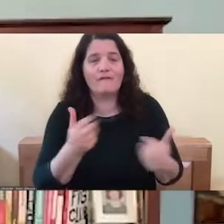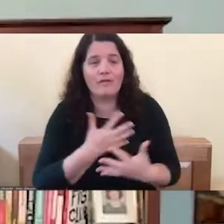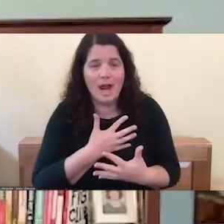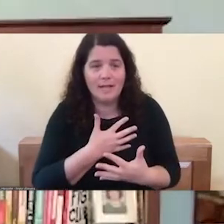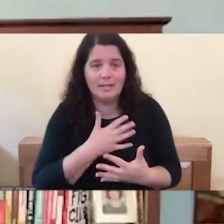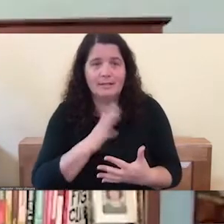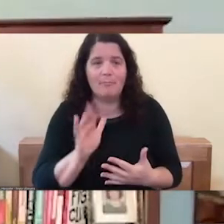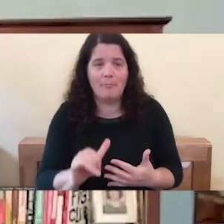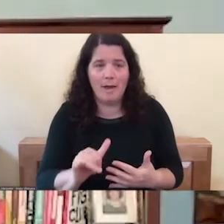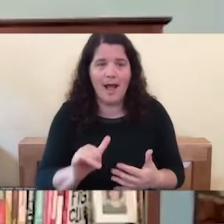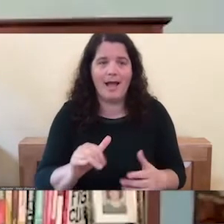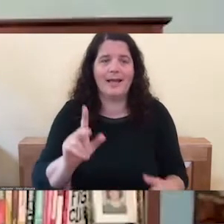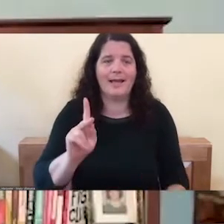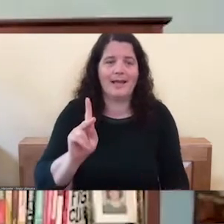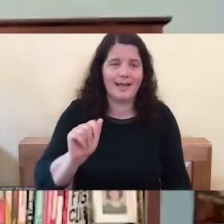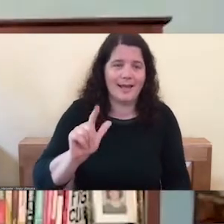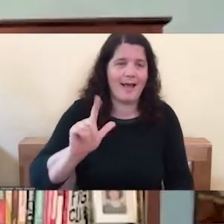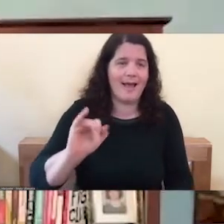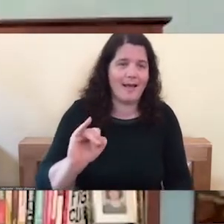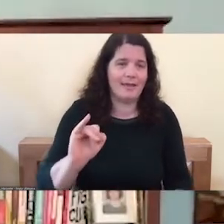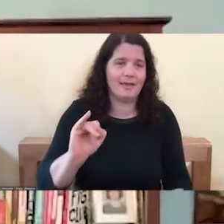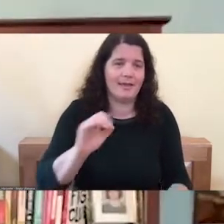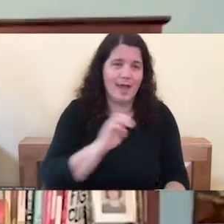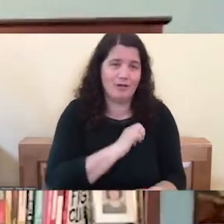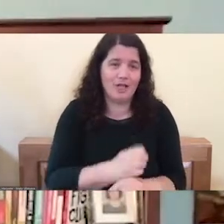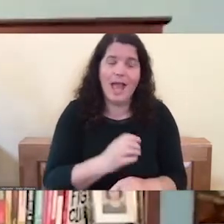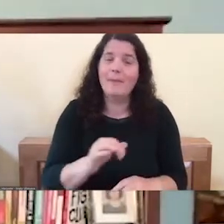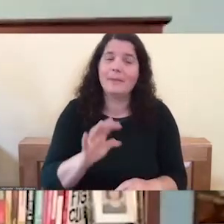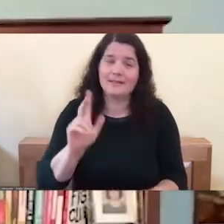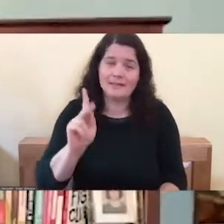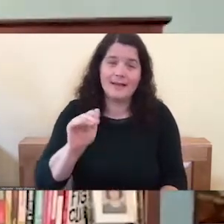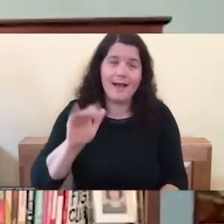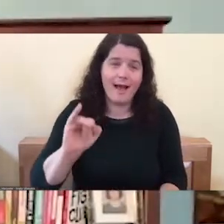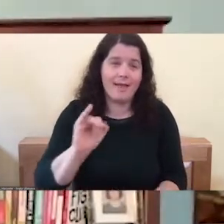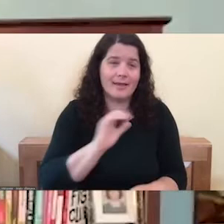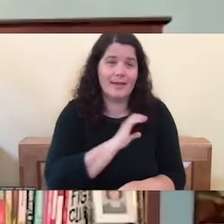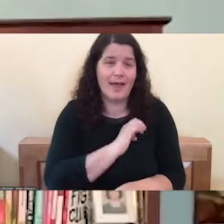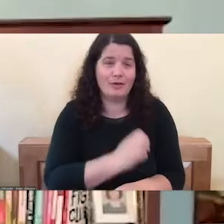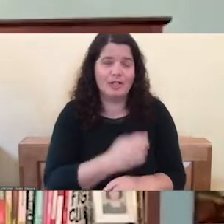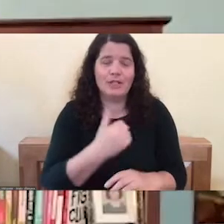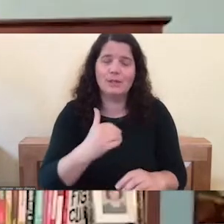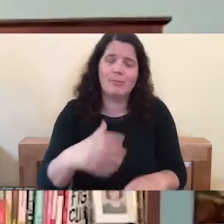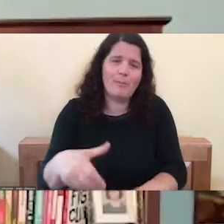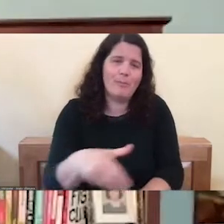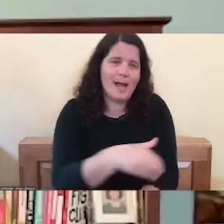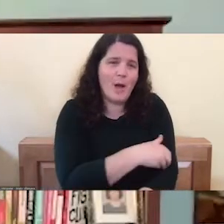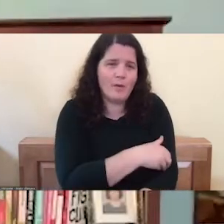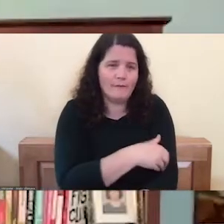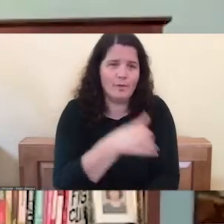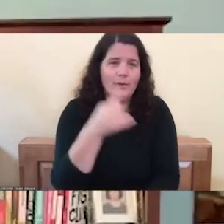but partly because it is a powerful energy, right? That, that, and it's,